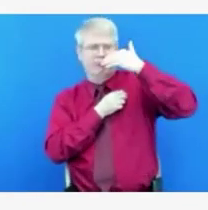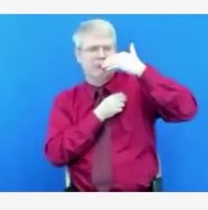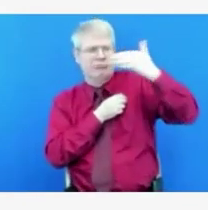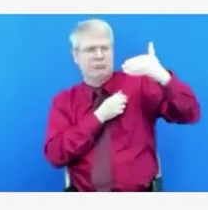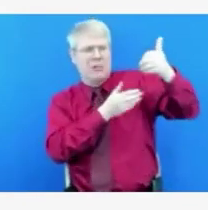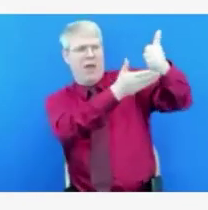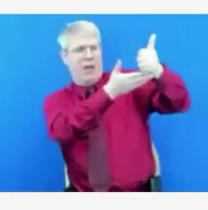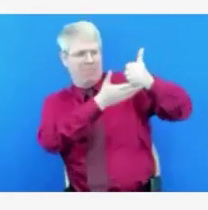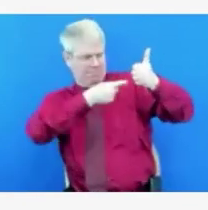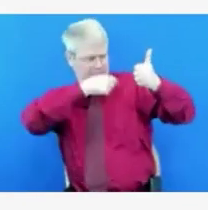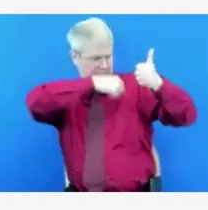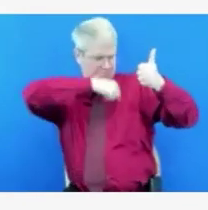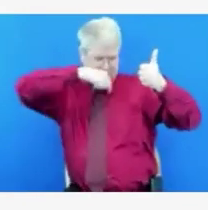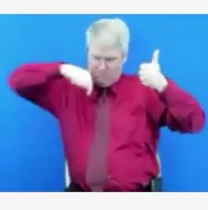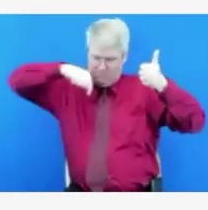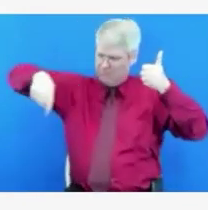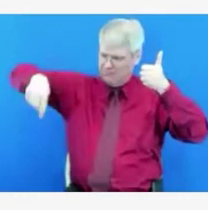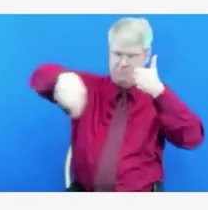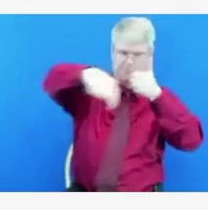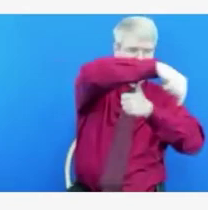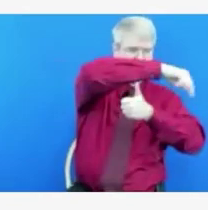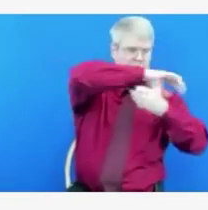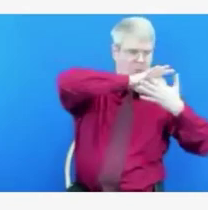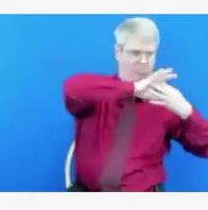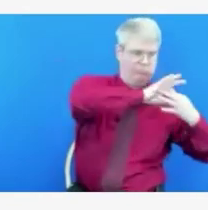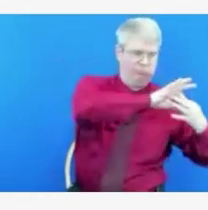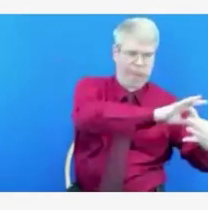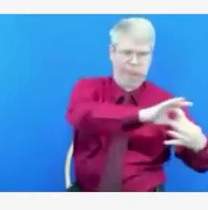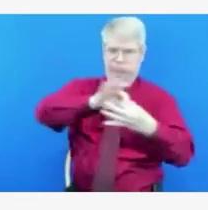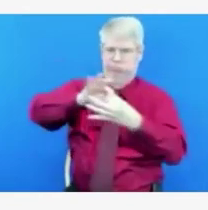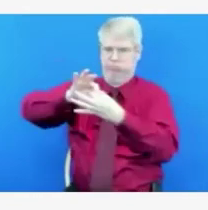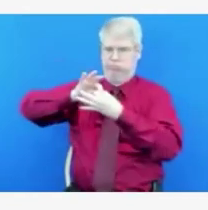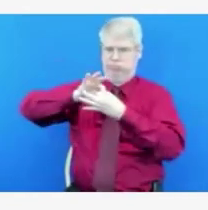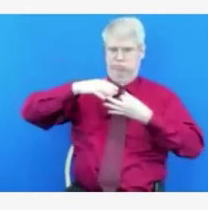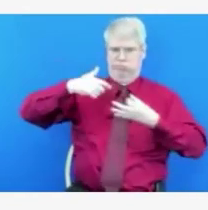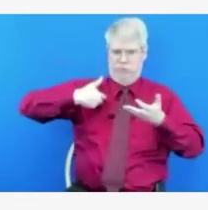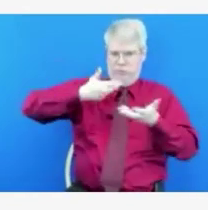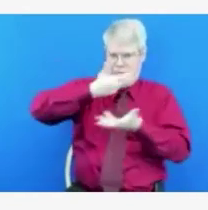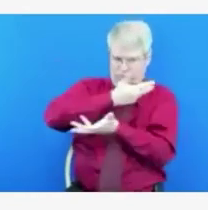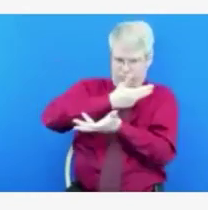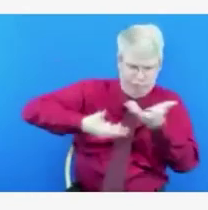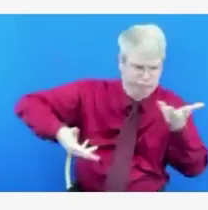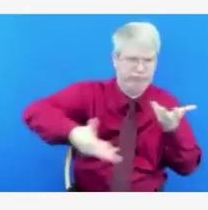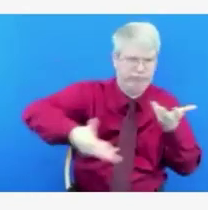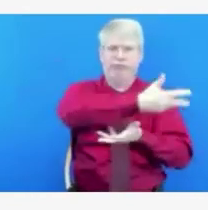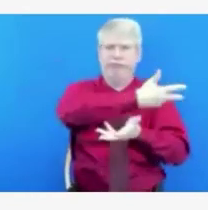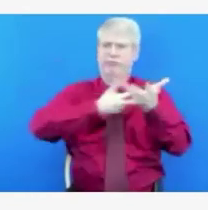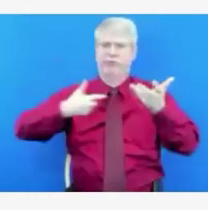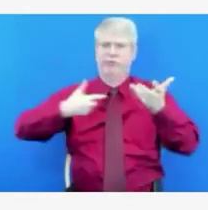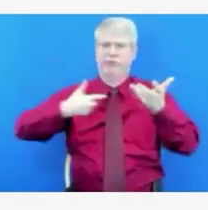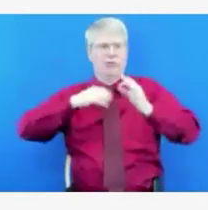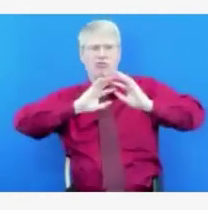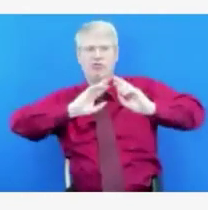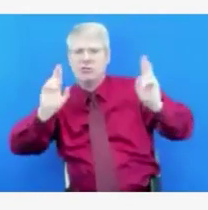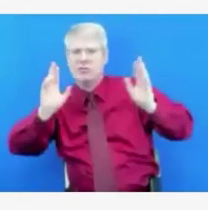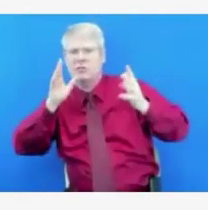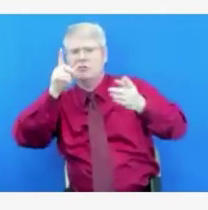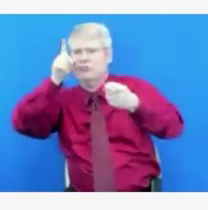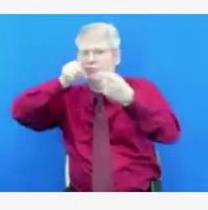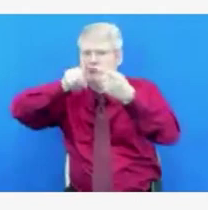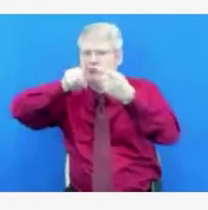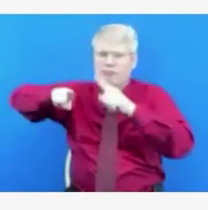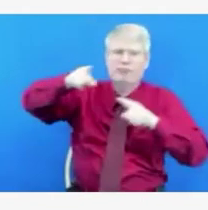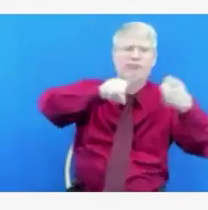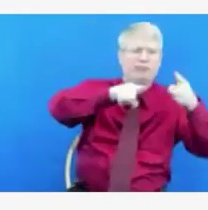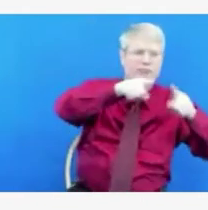prepared to develop whatever, excuse me, to accommodate whatever comes forward. As you say, it is